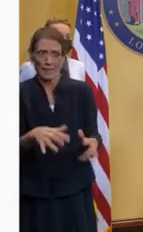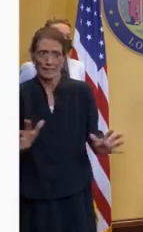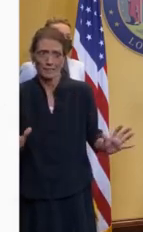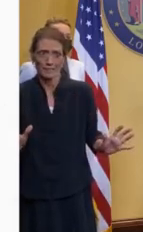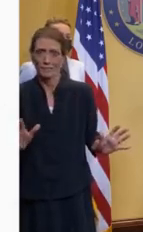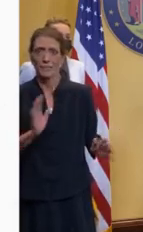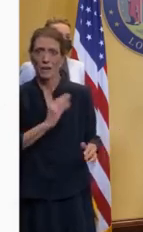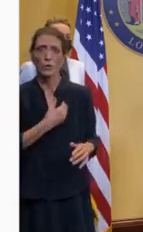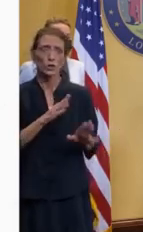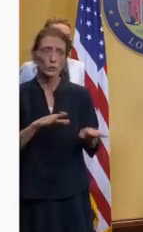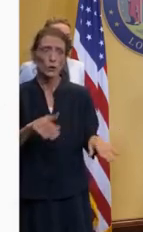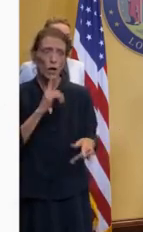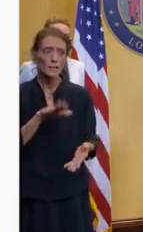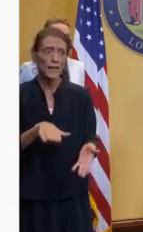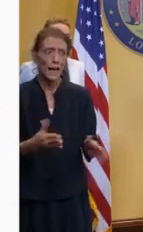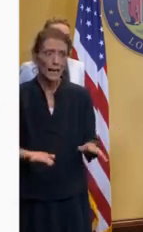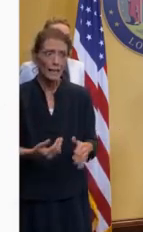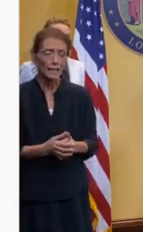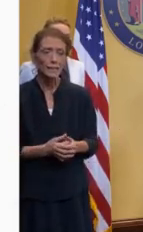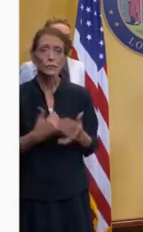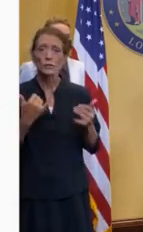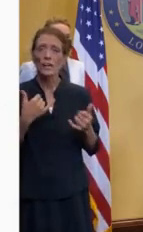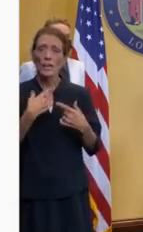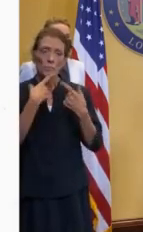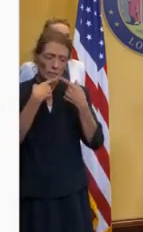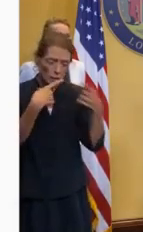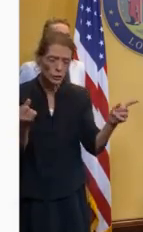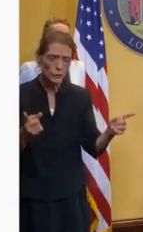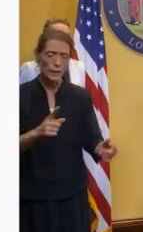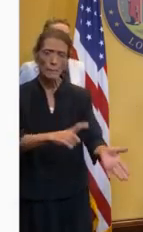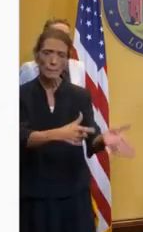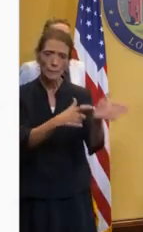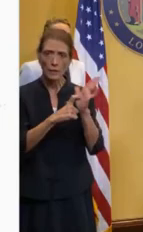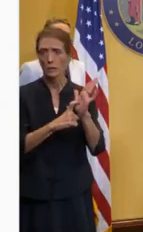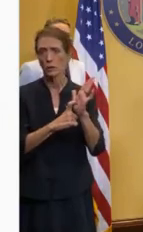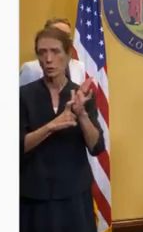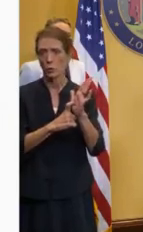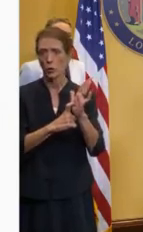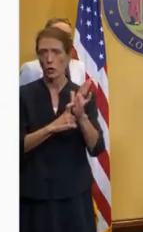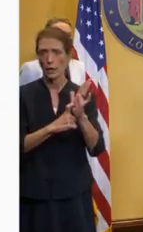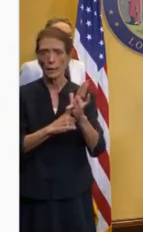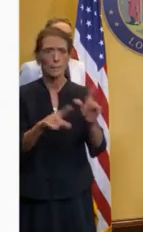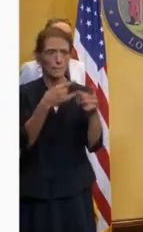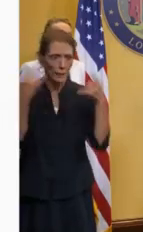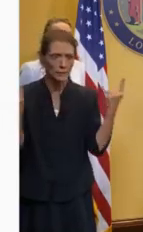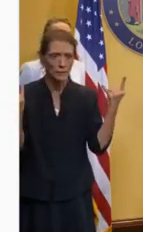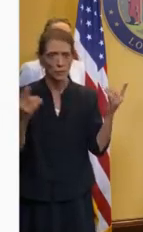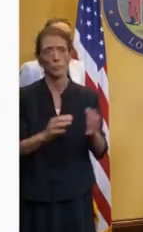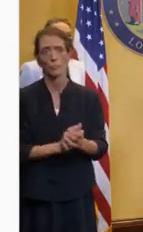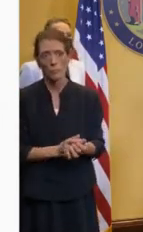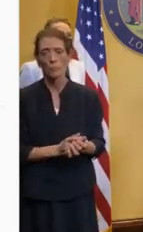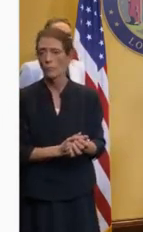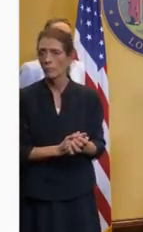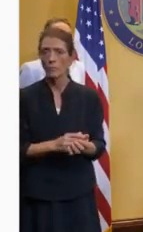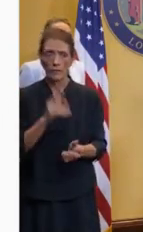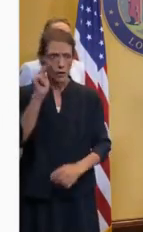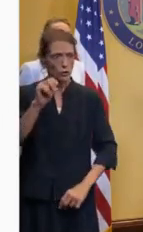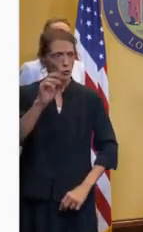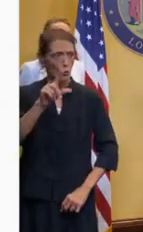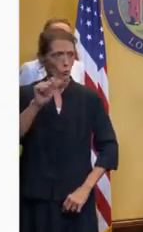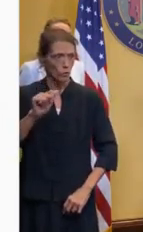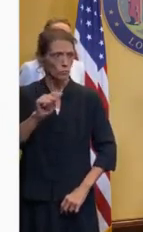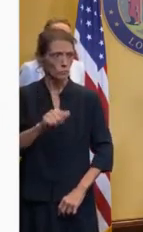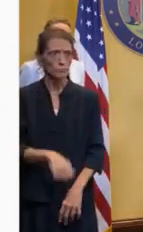dying. Today I'm issuing a mandatory mask up NOLA.